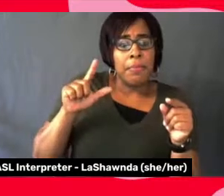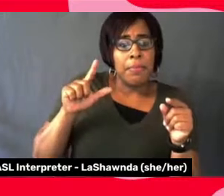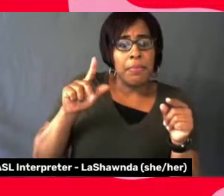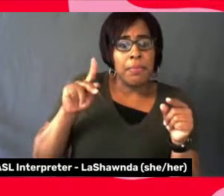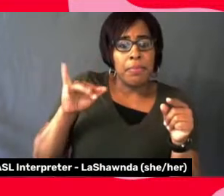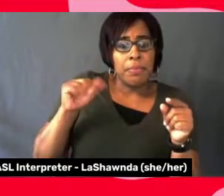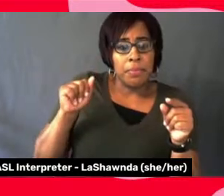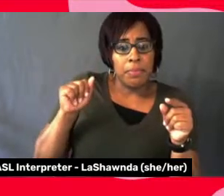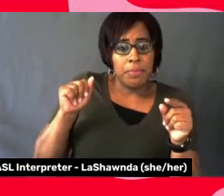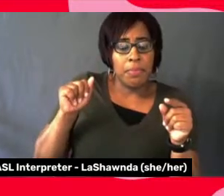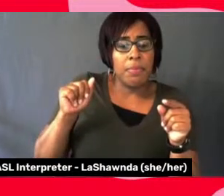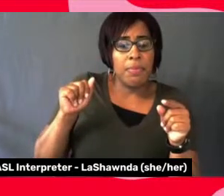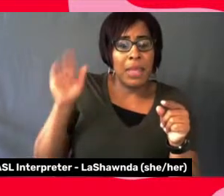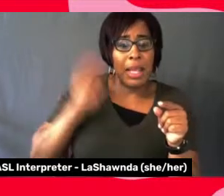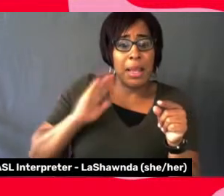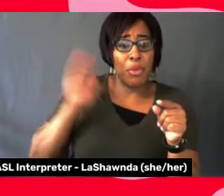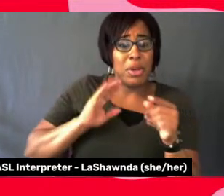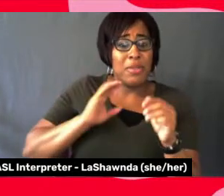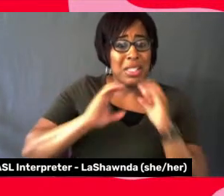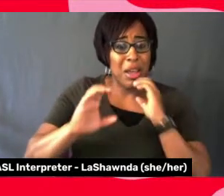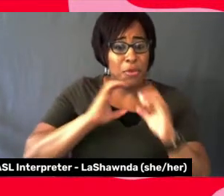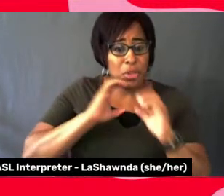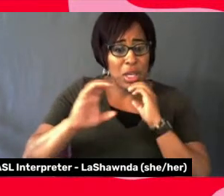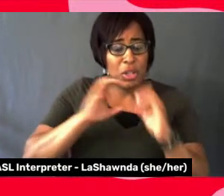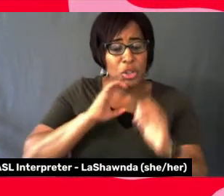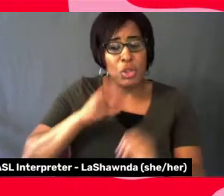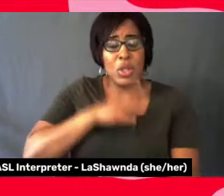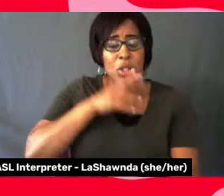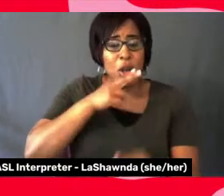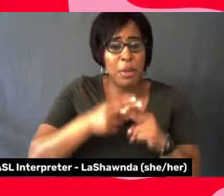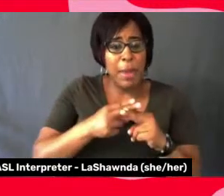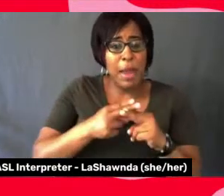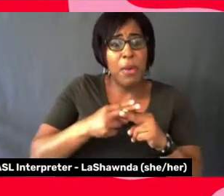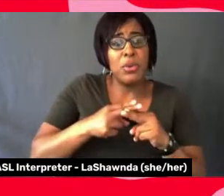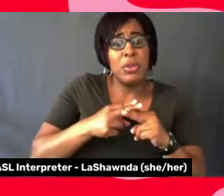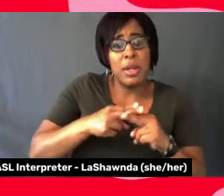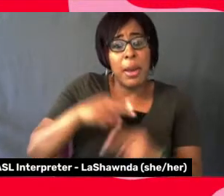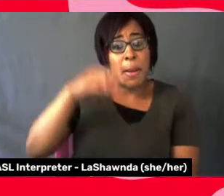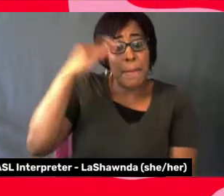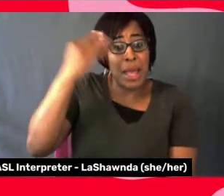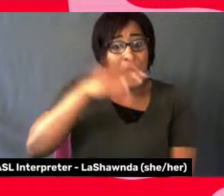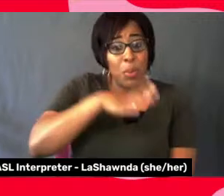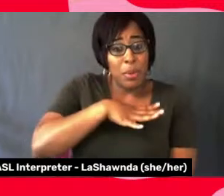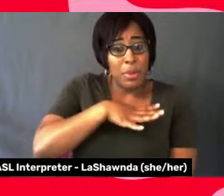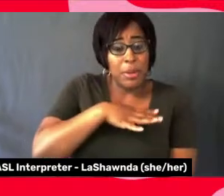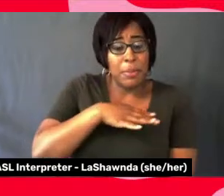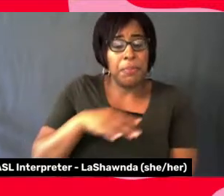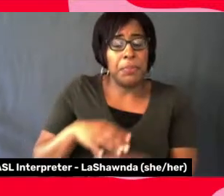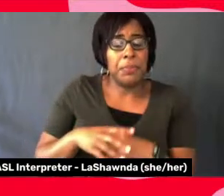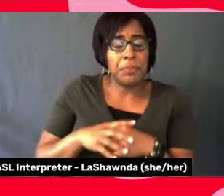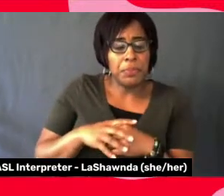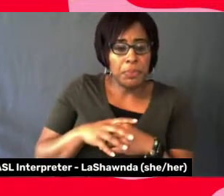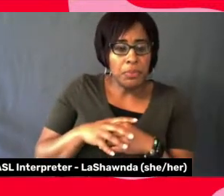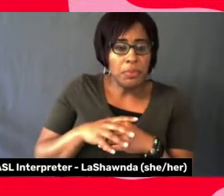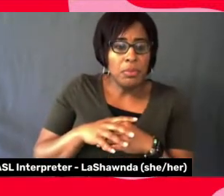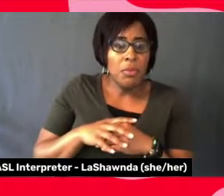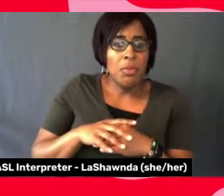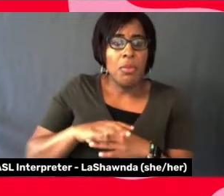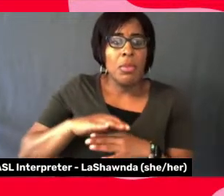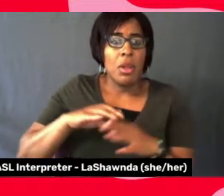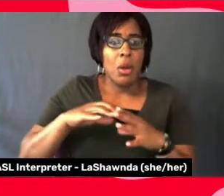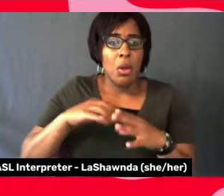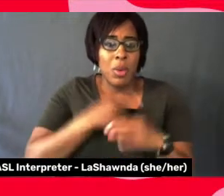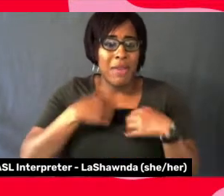conversation, um, we talked about how black women, we are carrying so much for everyone.